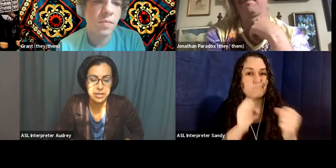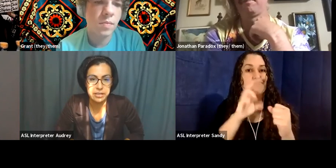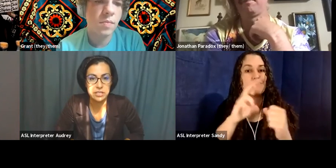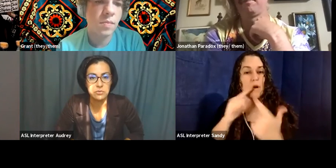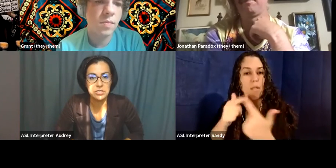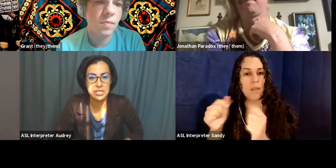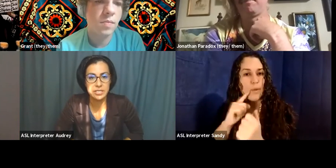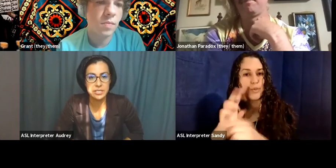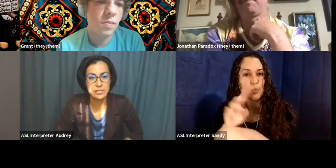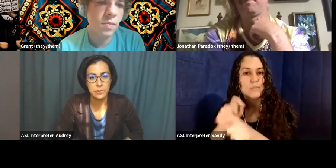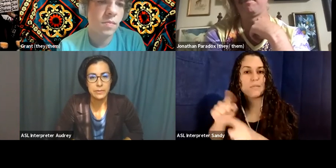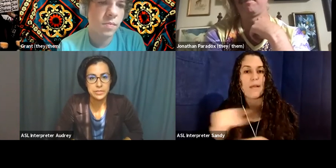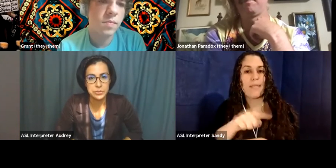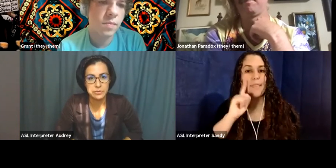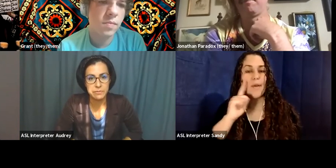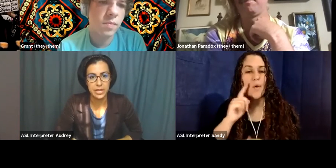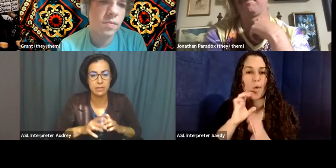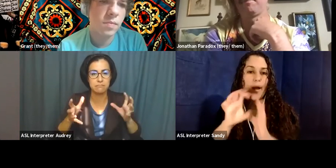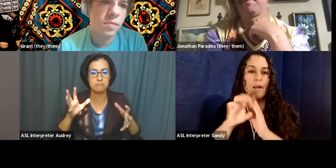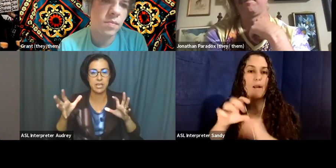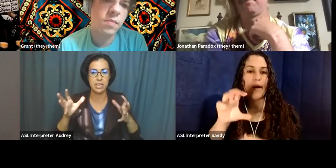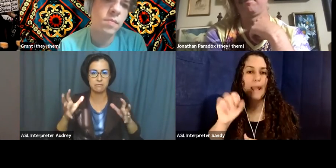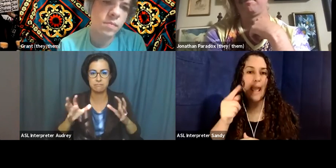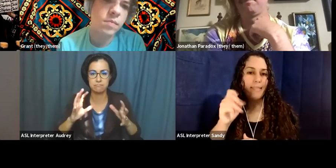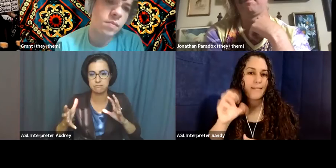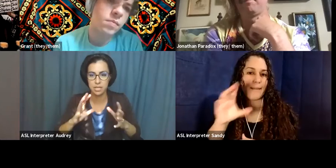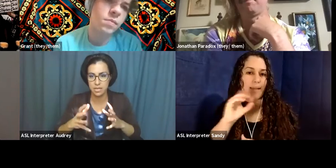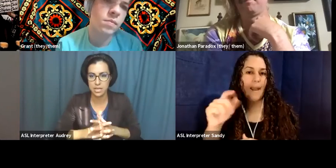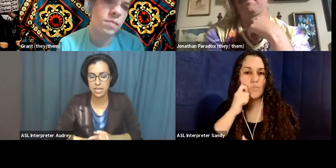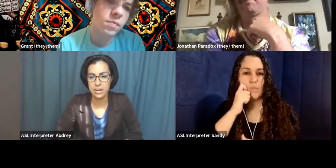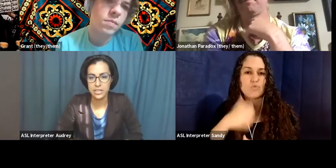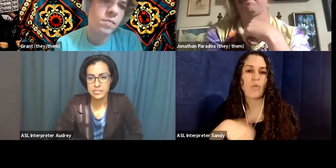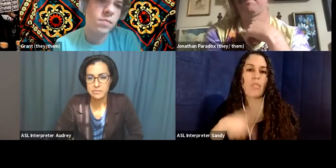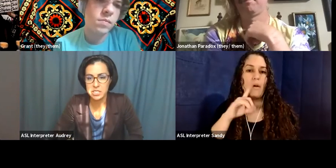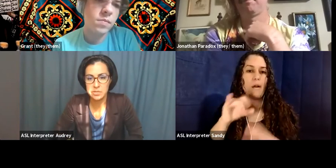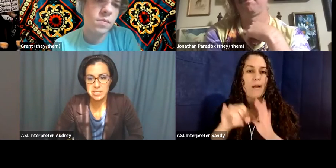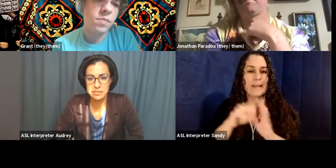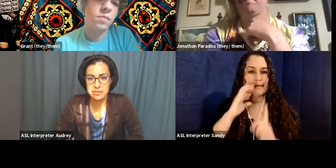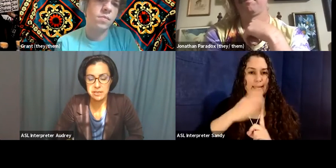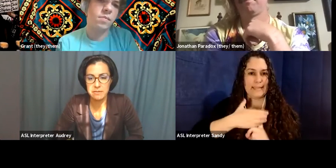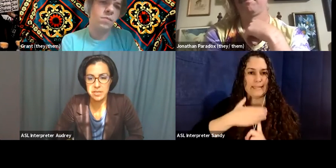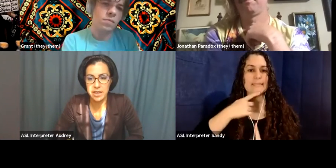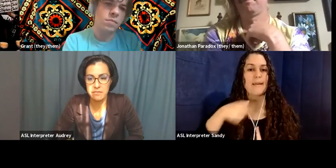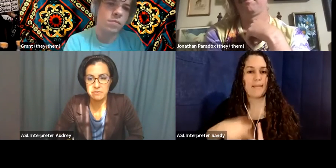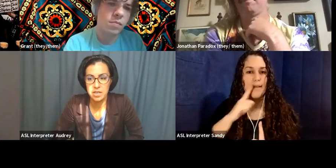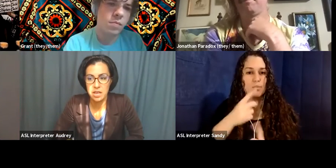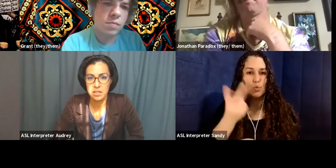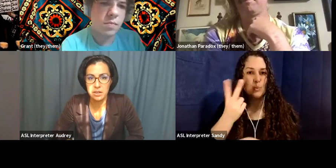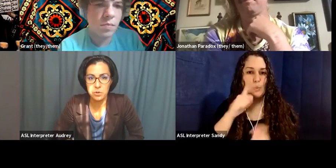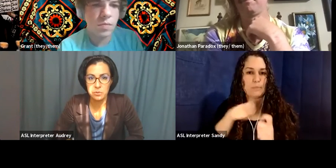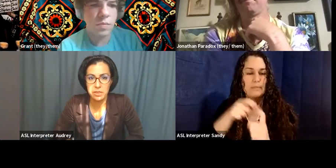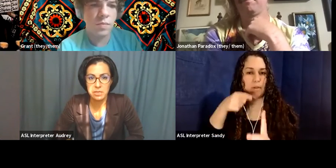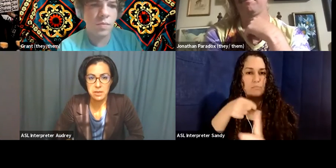their ethnic and racial identities are probably two of my main areas of expertise, um, that I have